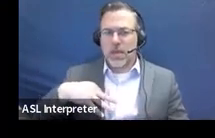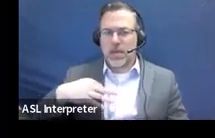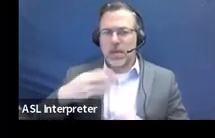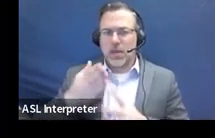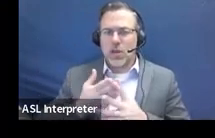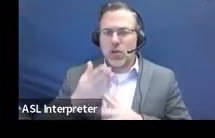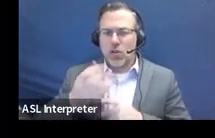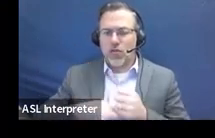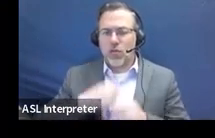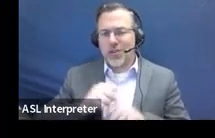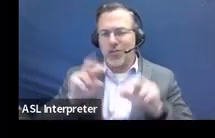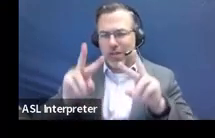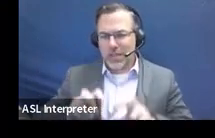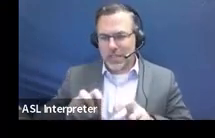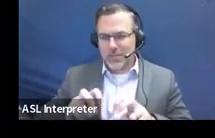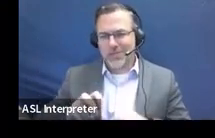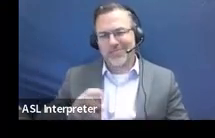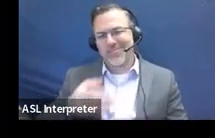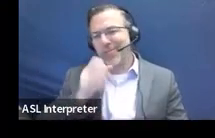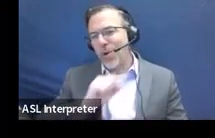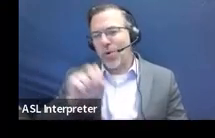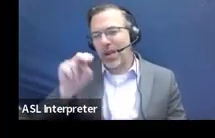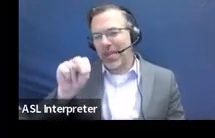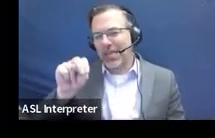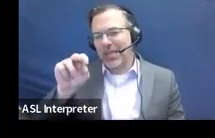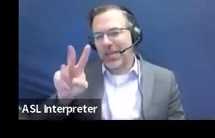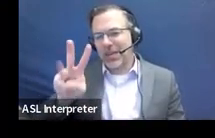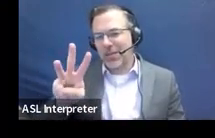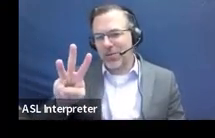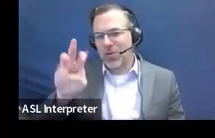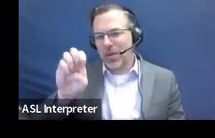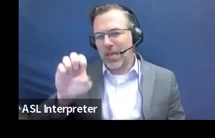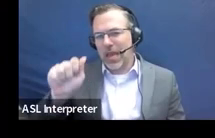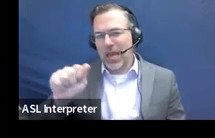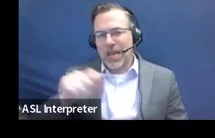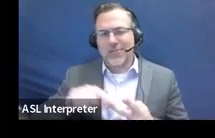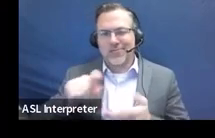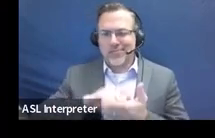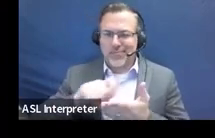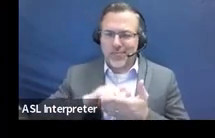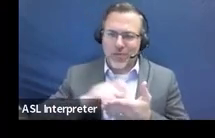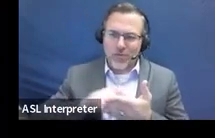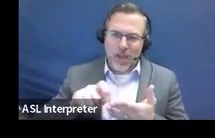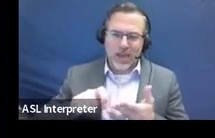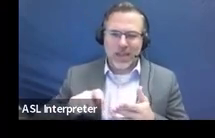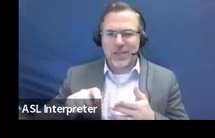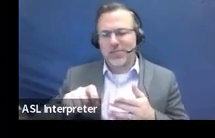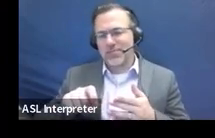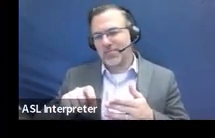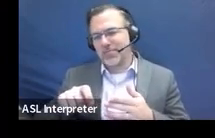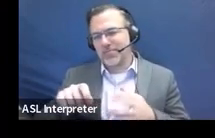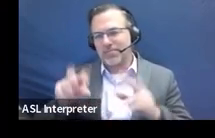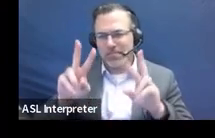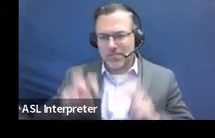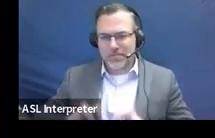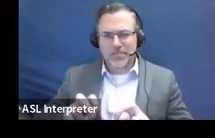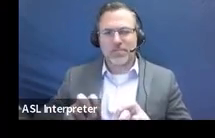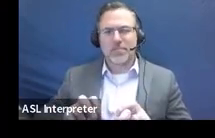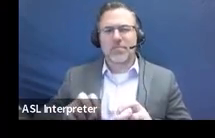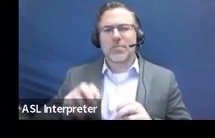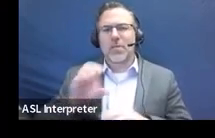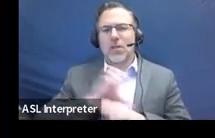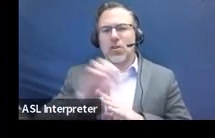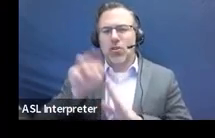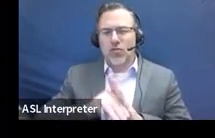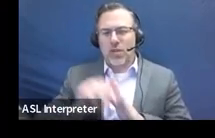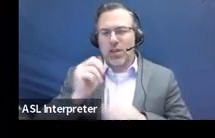MEAs, NWAs, writing prompts, curriculum-based measures. And there are some examples there of those curriculum